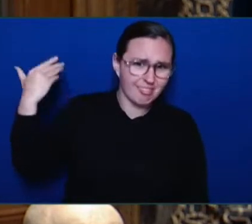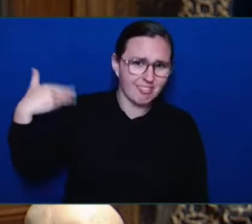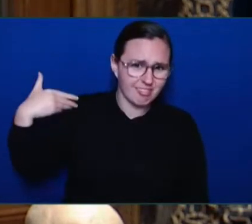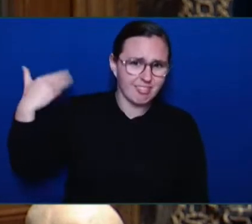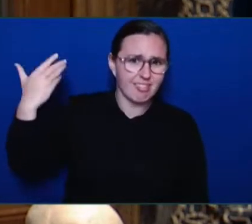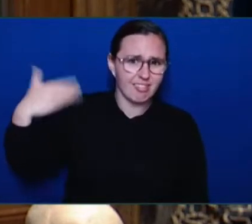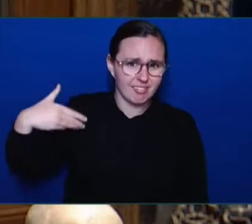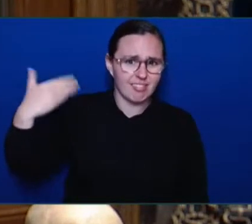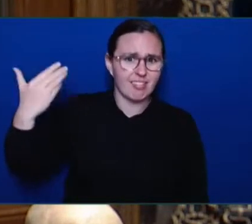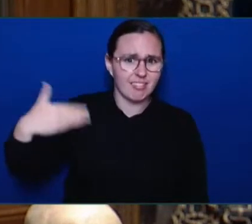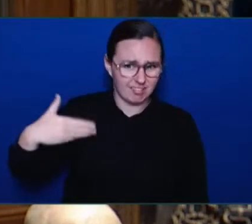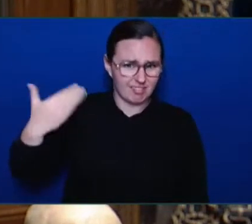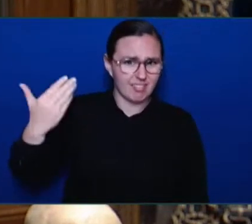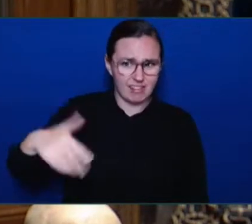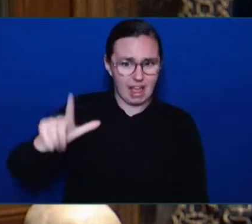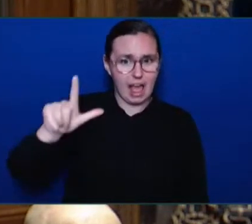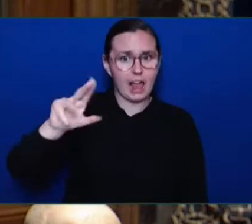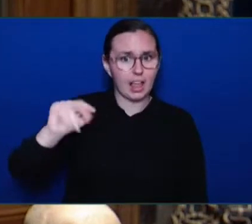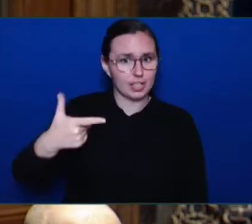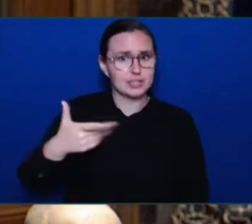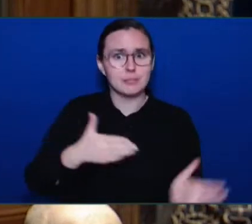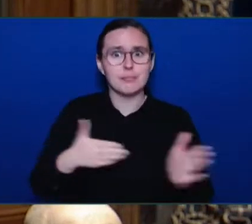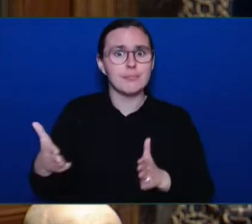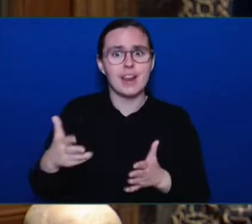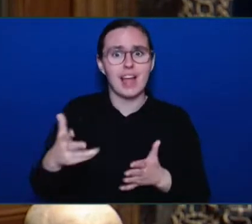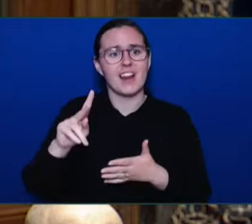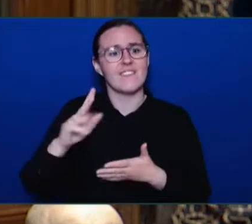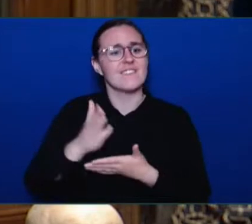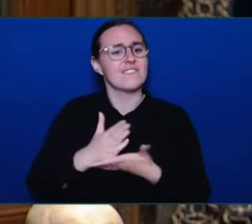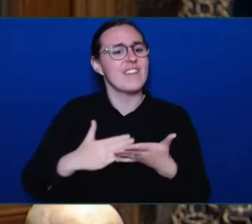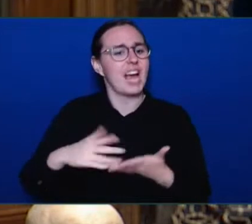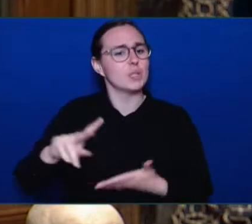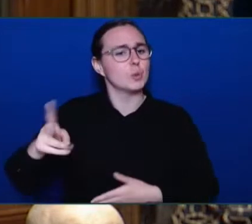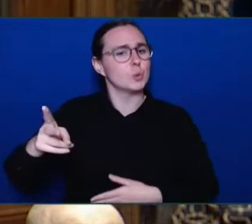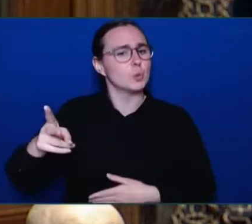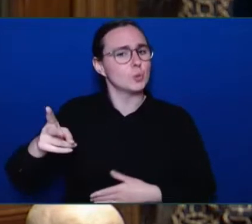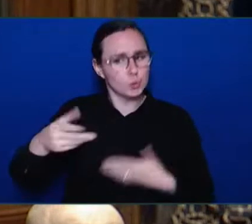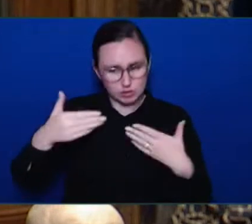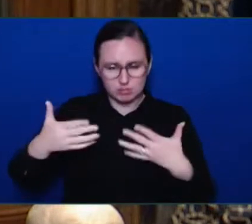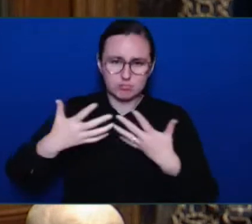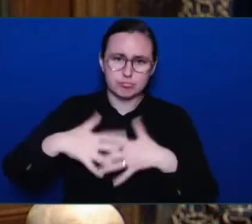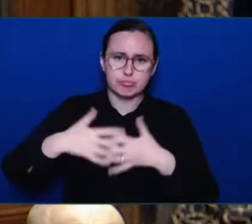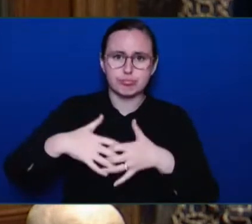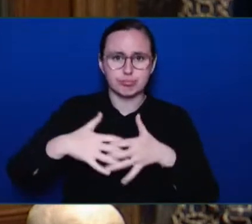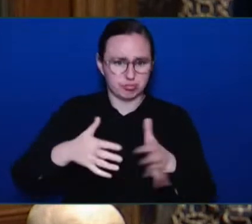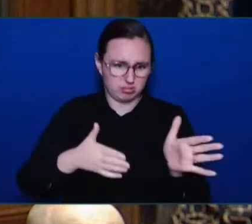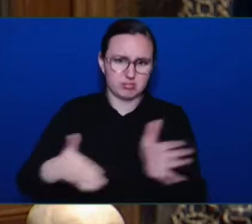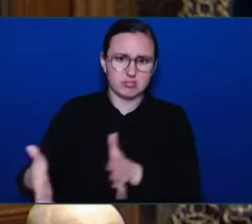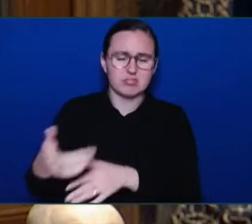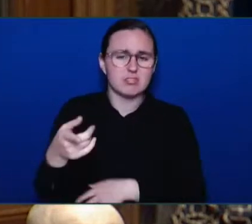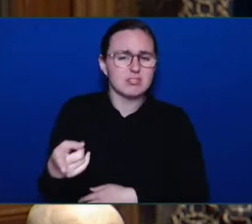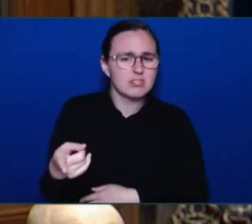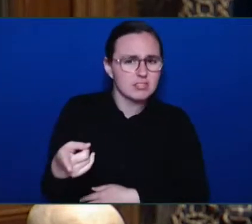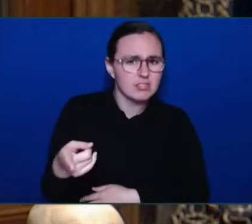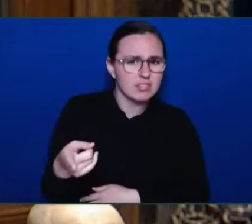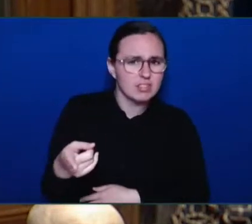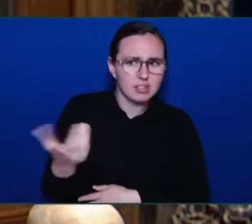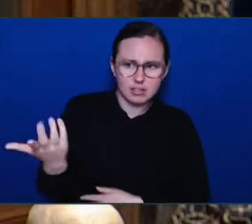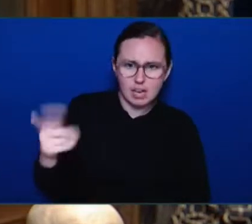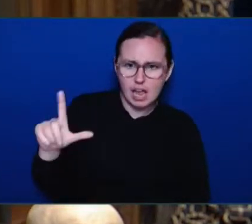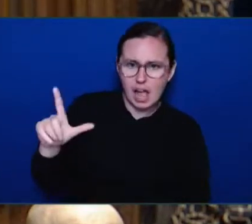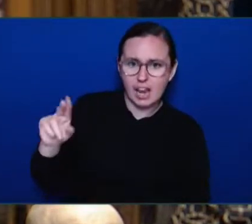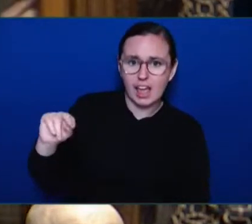of its plant, despite the fact that LNG Canada will make it impossible for us to meet our targets,